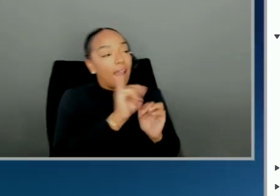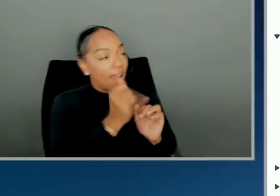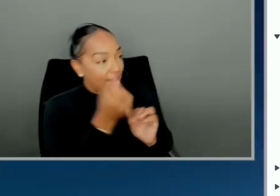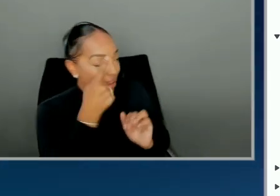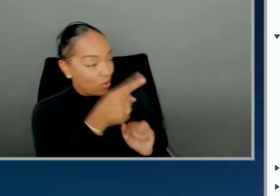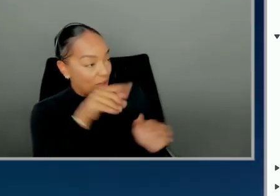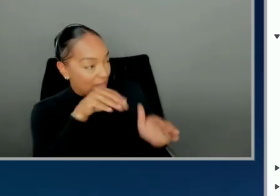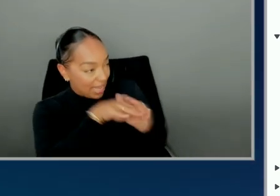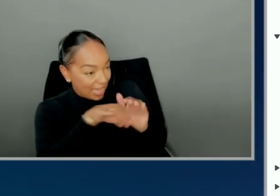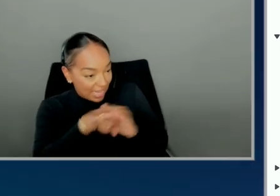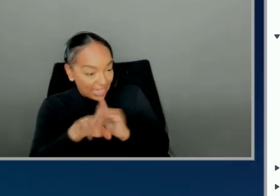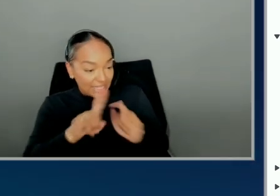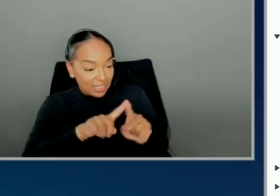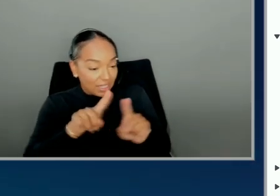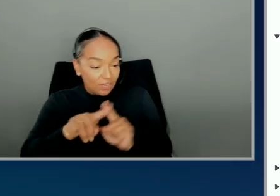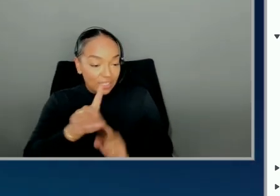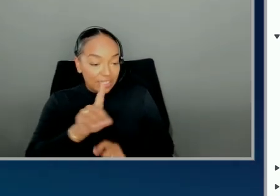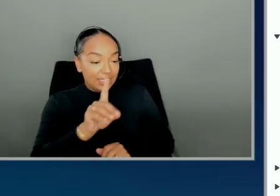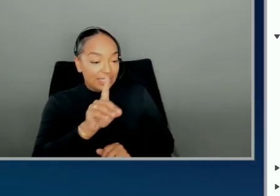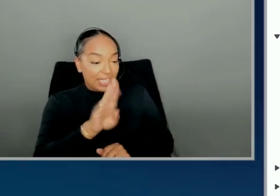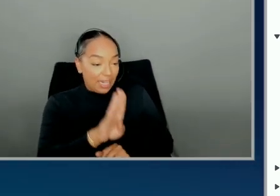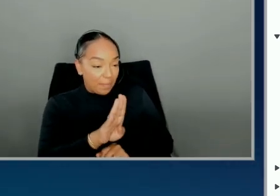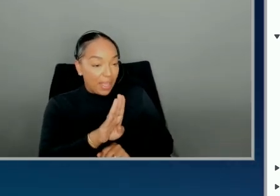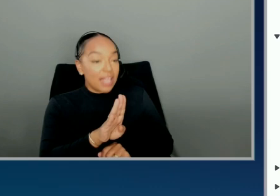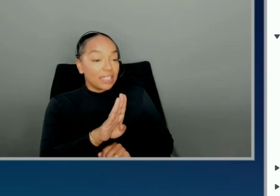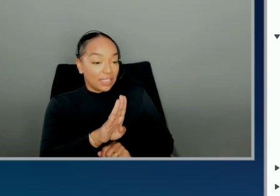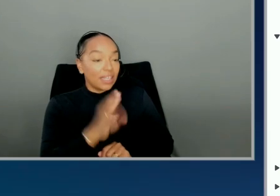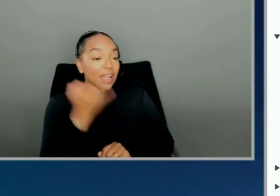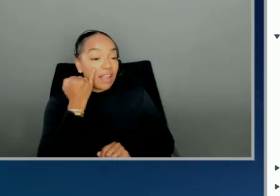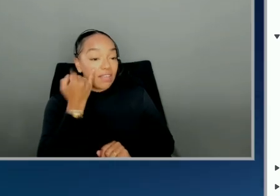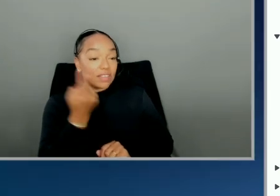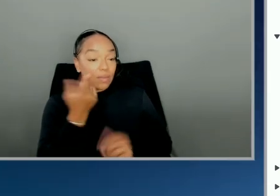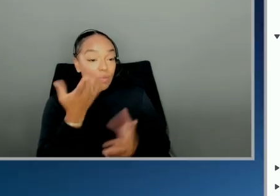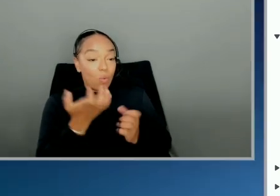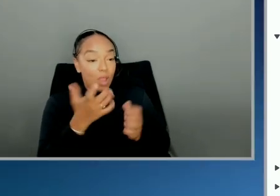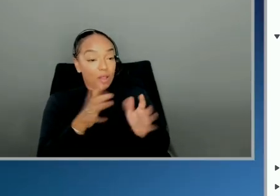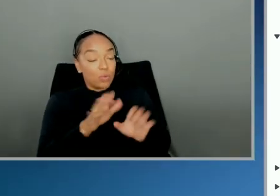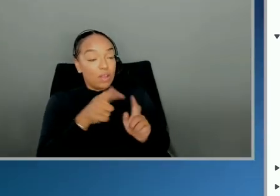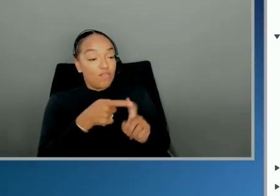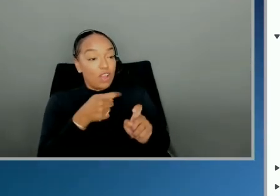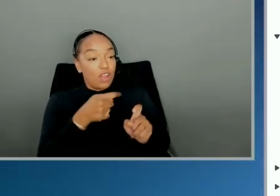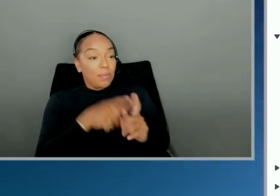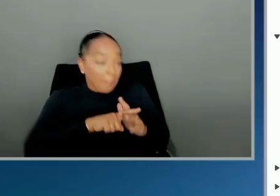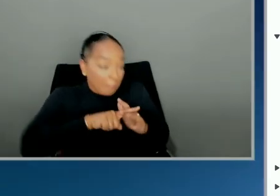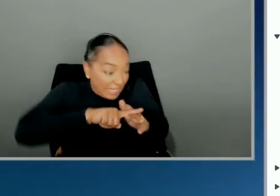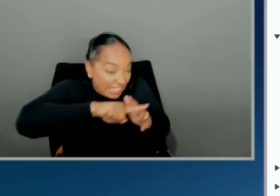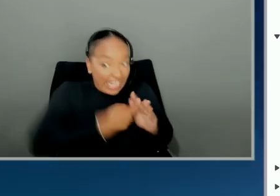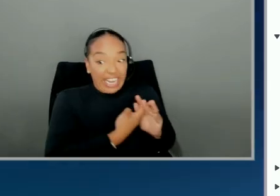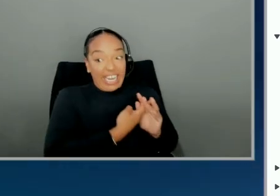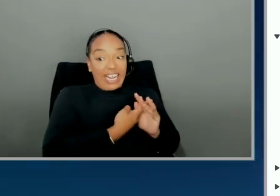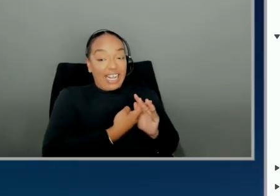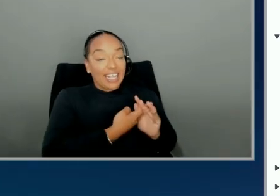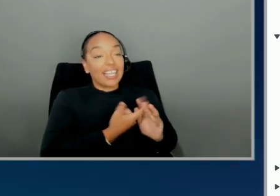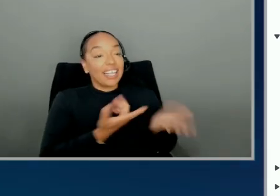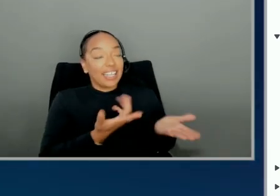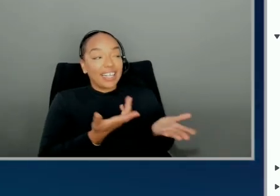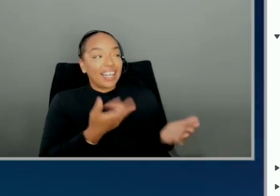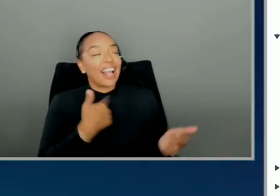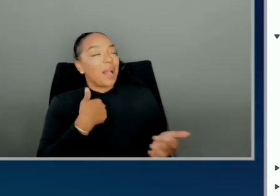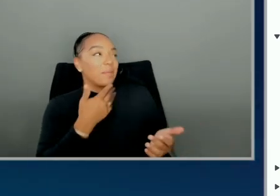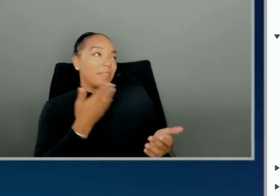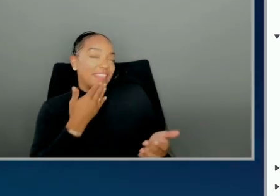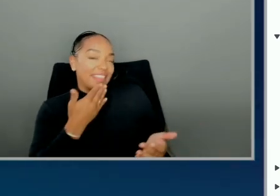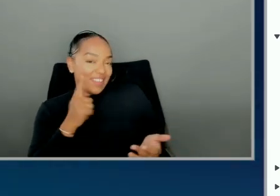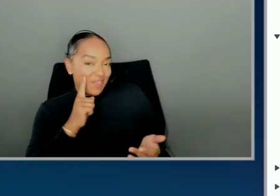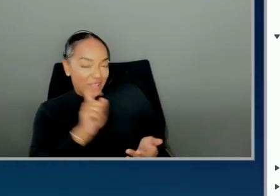and then for, let's, if someone wanted to do this from scratch, I'm trying to bring in that. glad you asked. So we're in